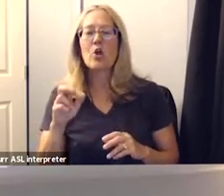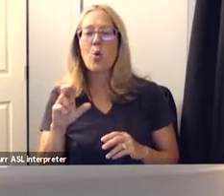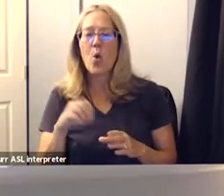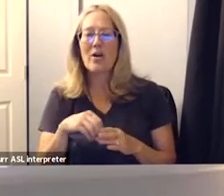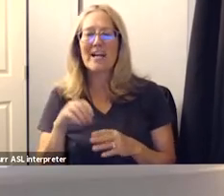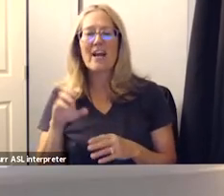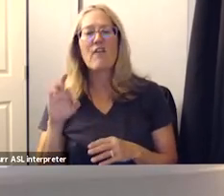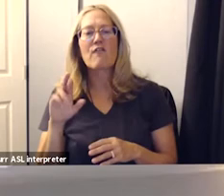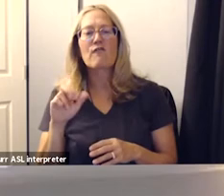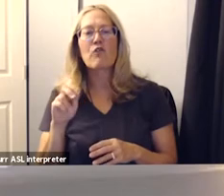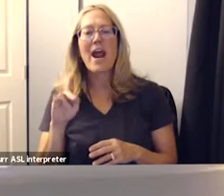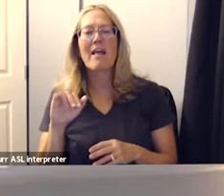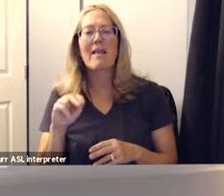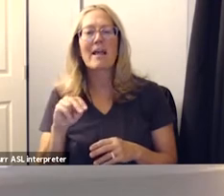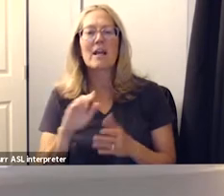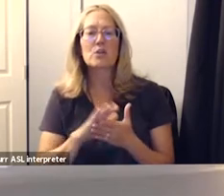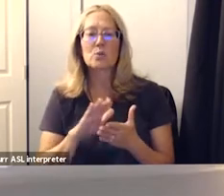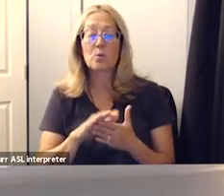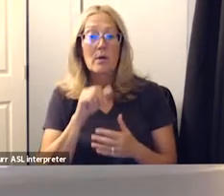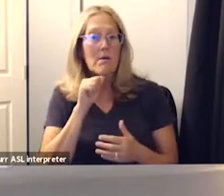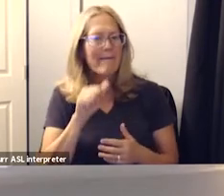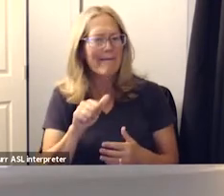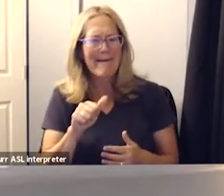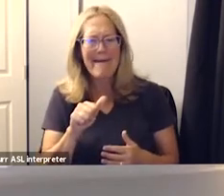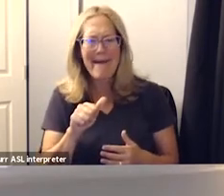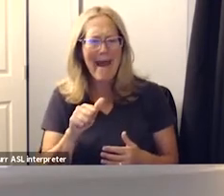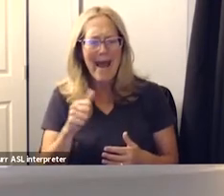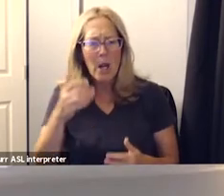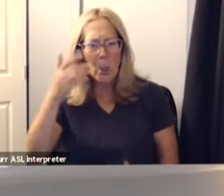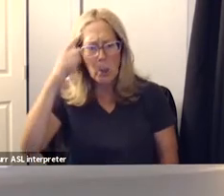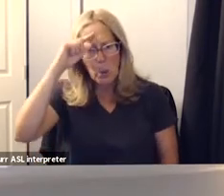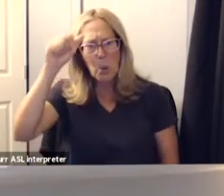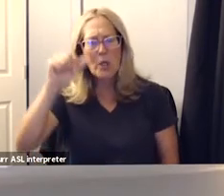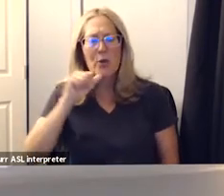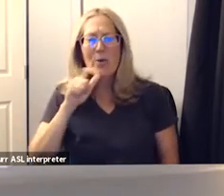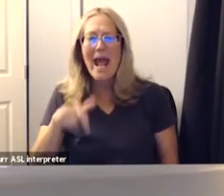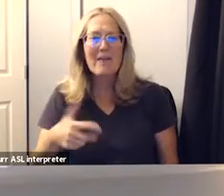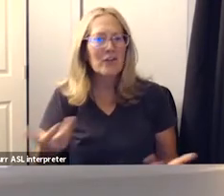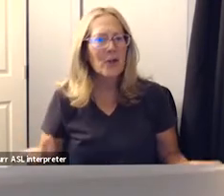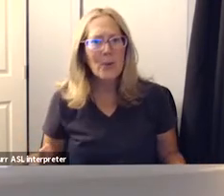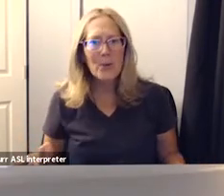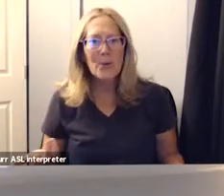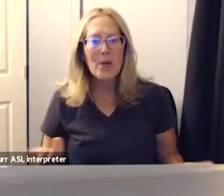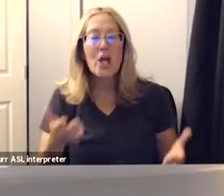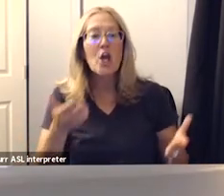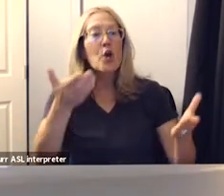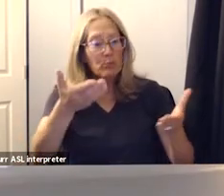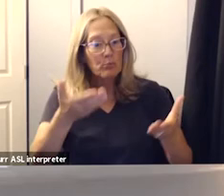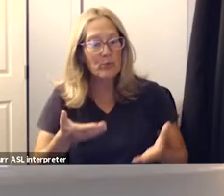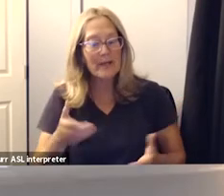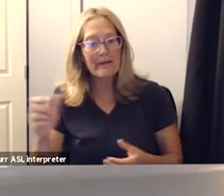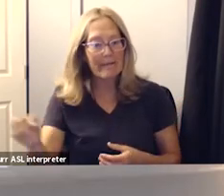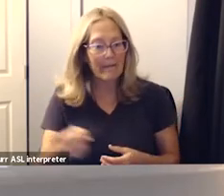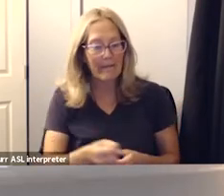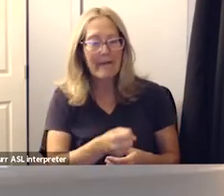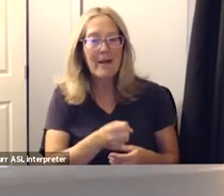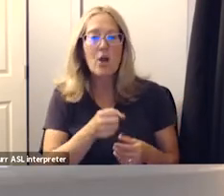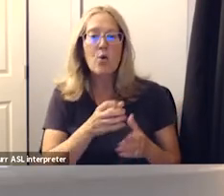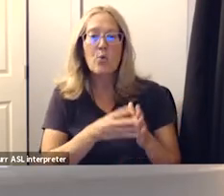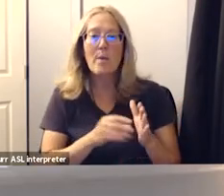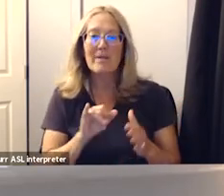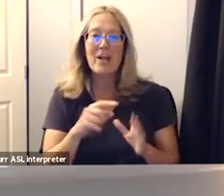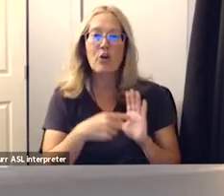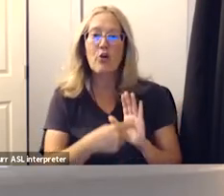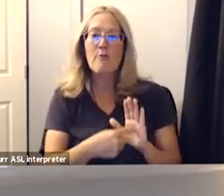not rocket science it really isn't just bring her in replicate that model put it to work